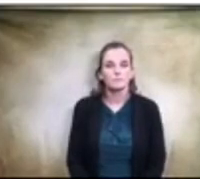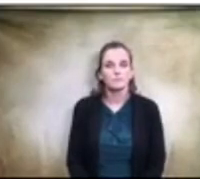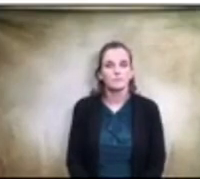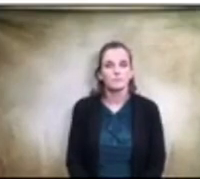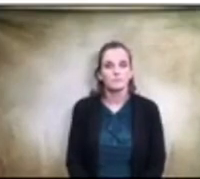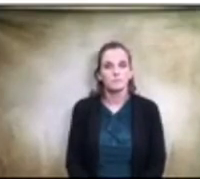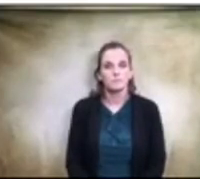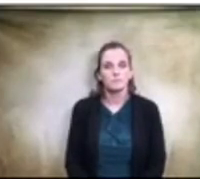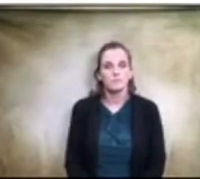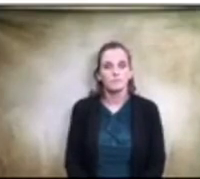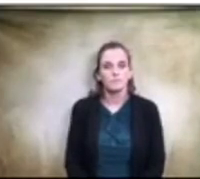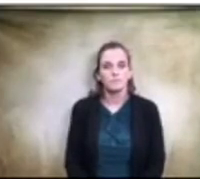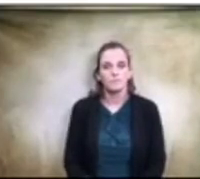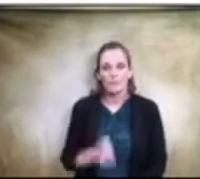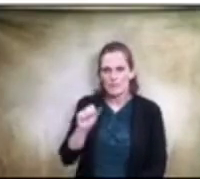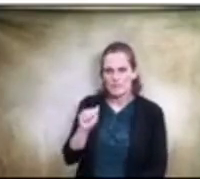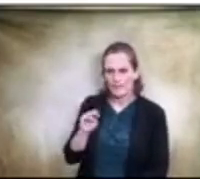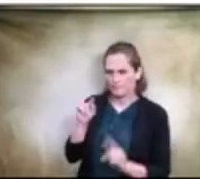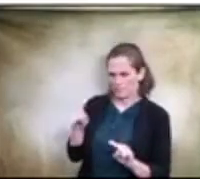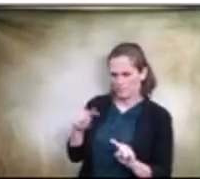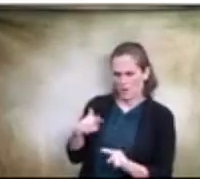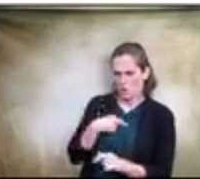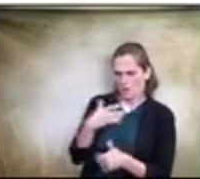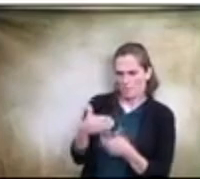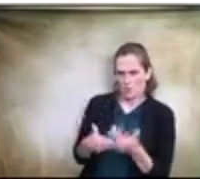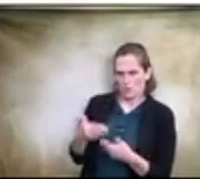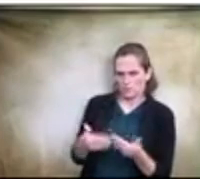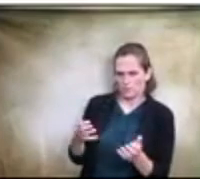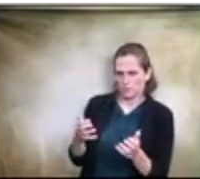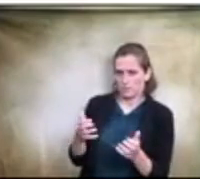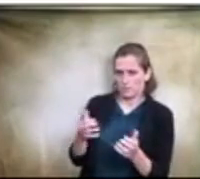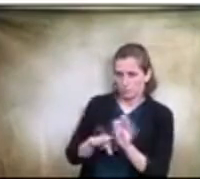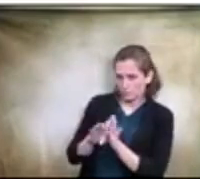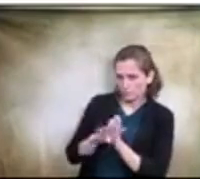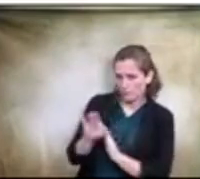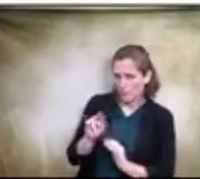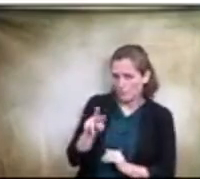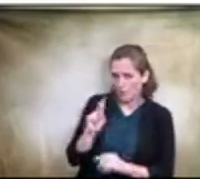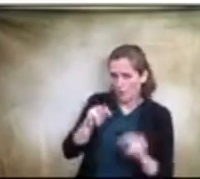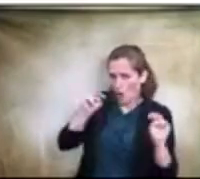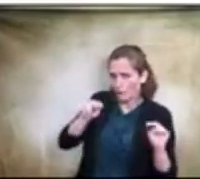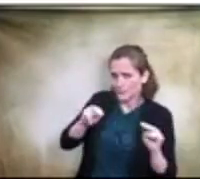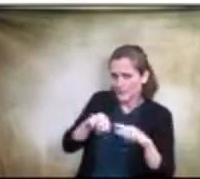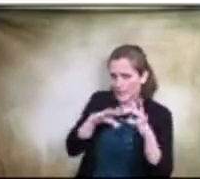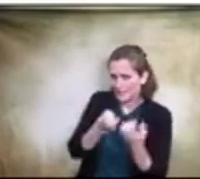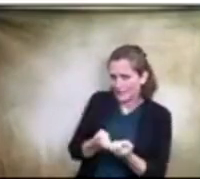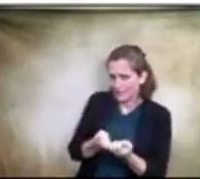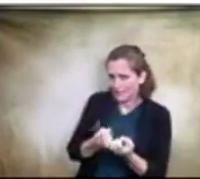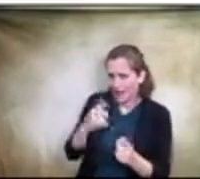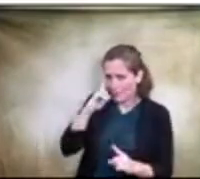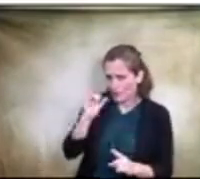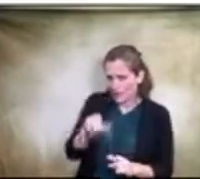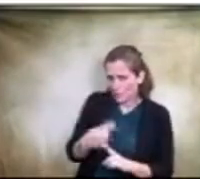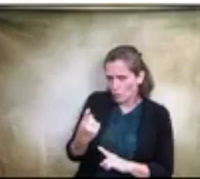Are, are we in the process of getting a, a bond oversight committee, Dr. Yearwood, I, I thought that was one thing that we had promised the,